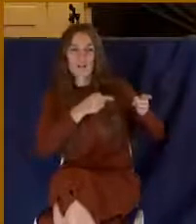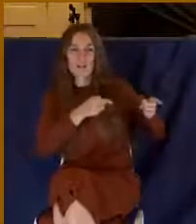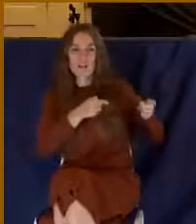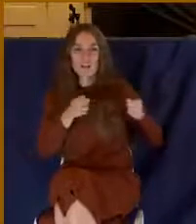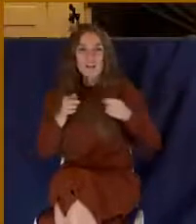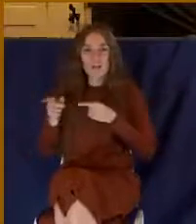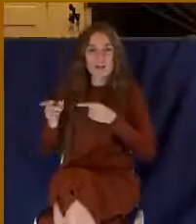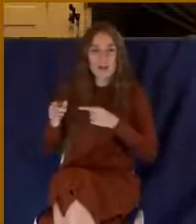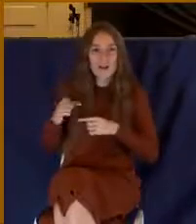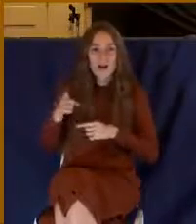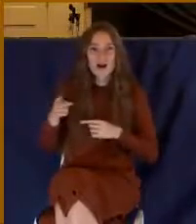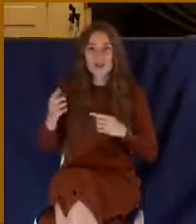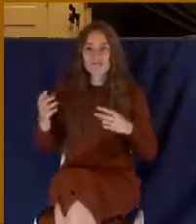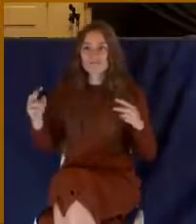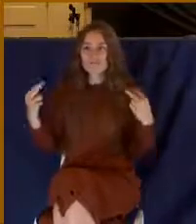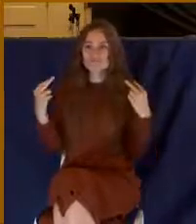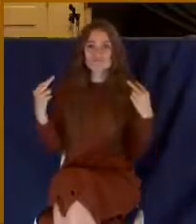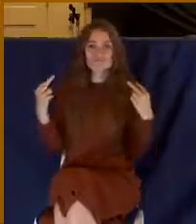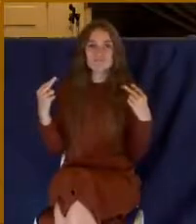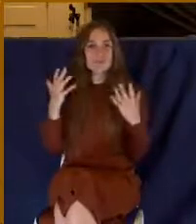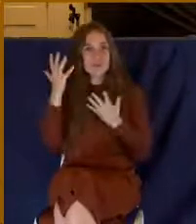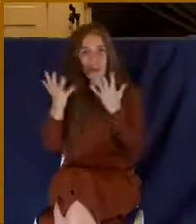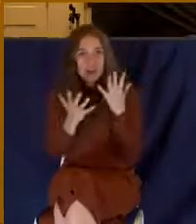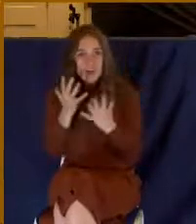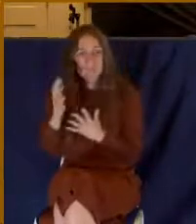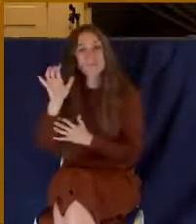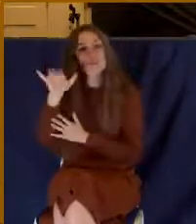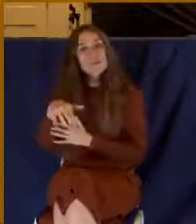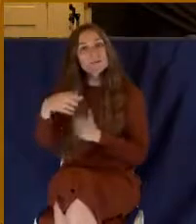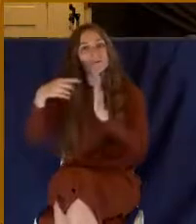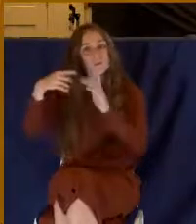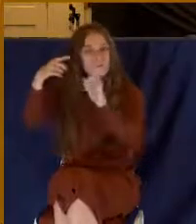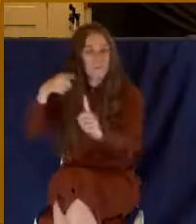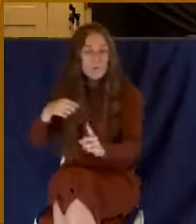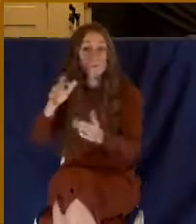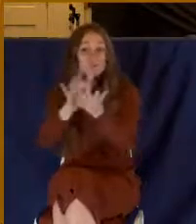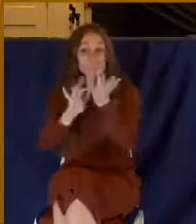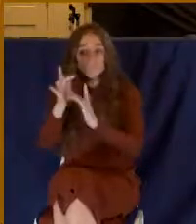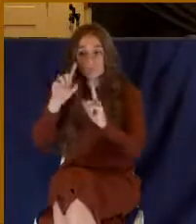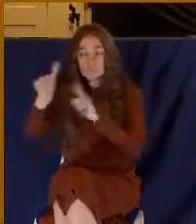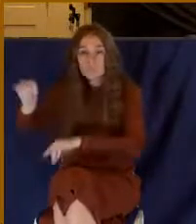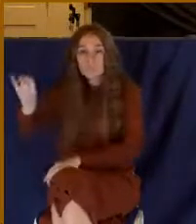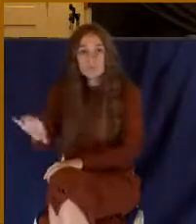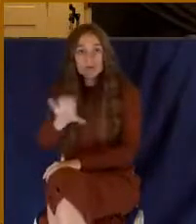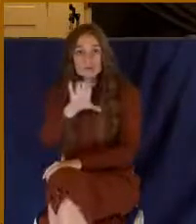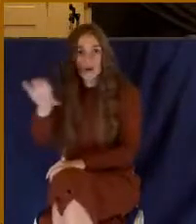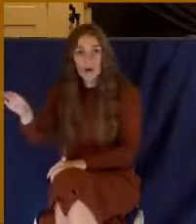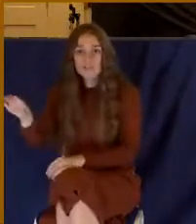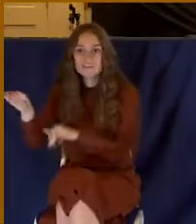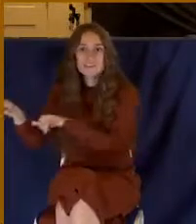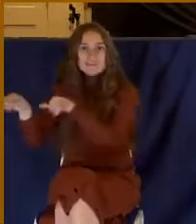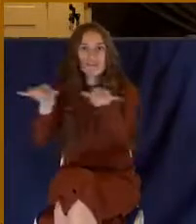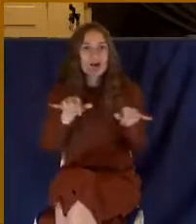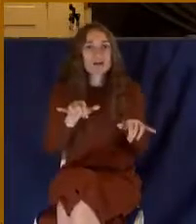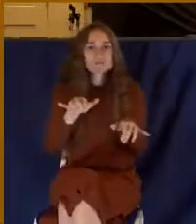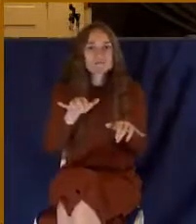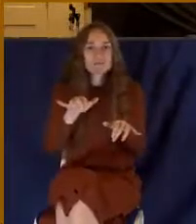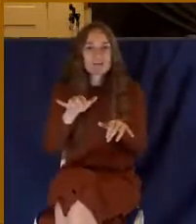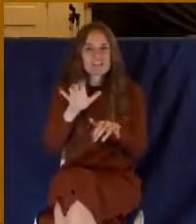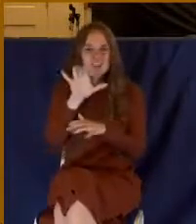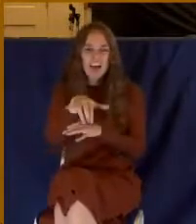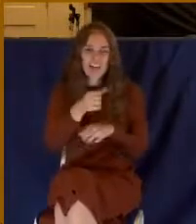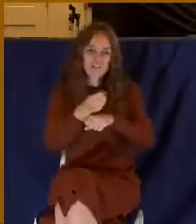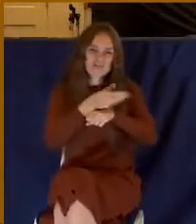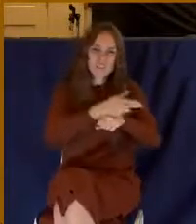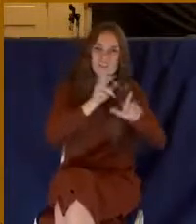That's the whole picture that Paul is giving here. Now, you know what? At the cross, Jesus defeated Satan and Satan was like that defeated general. He was stripped naked.